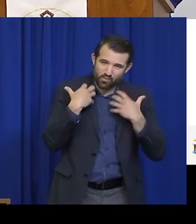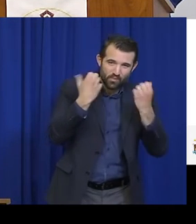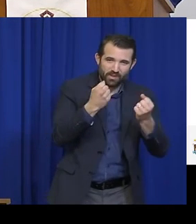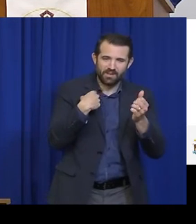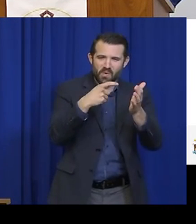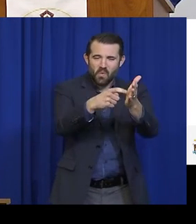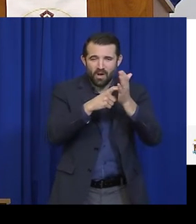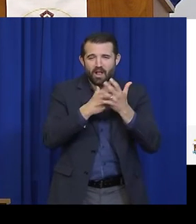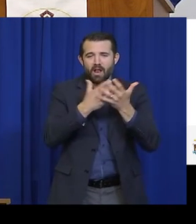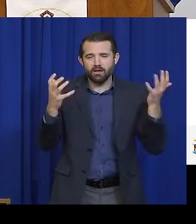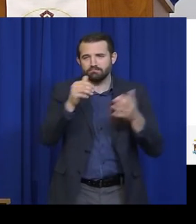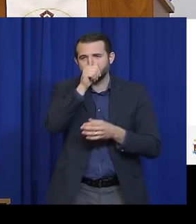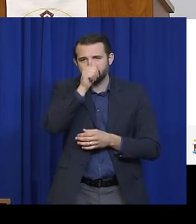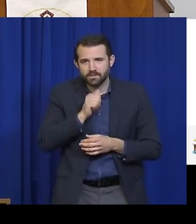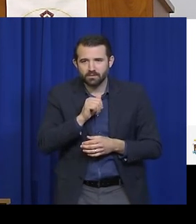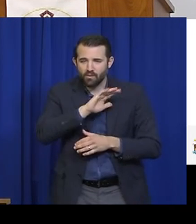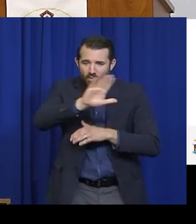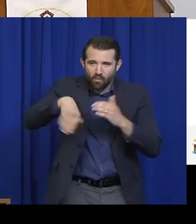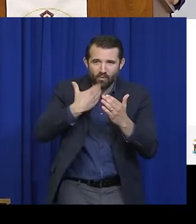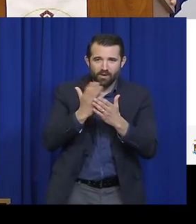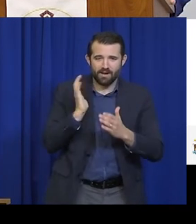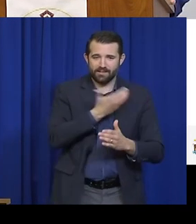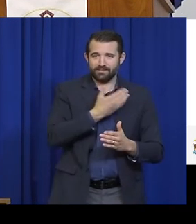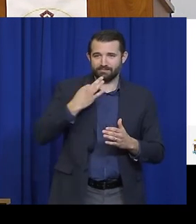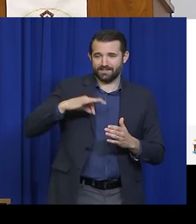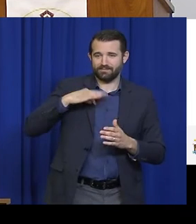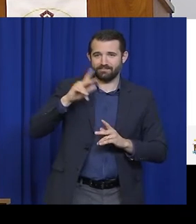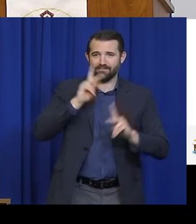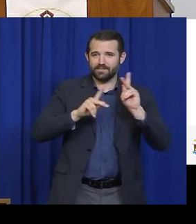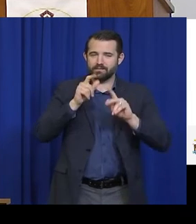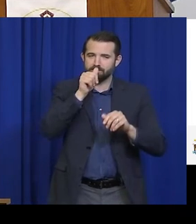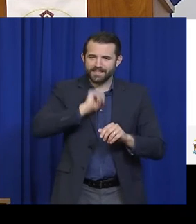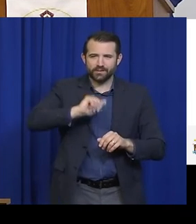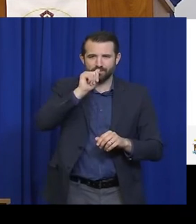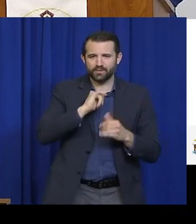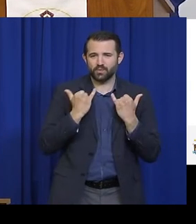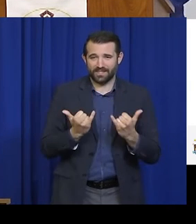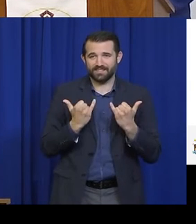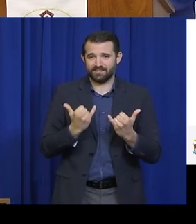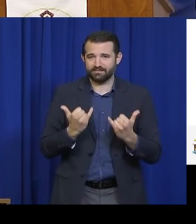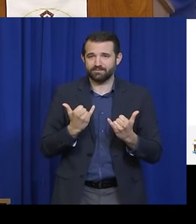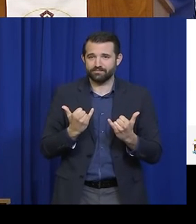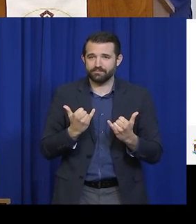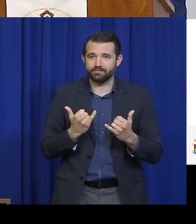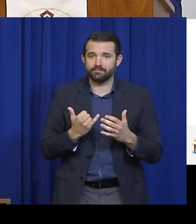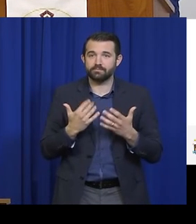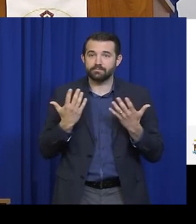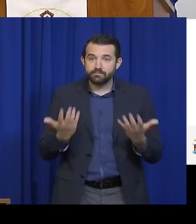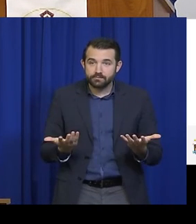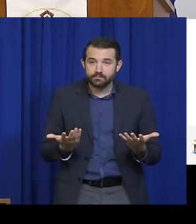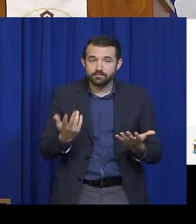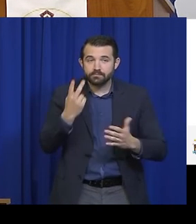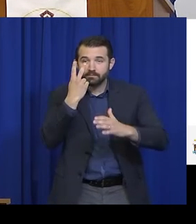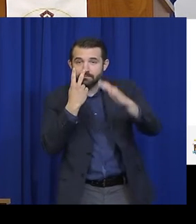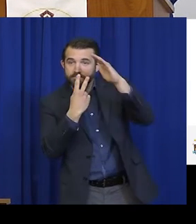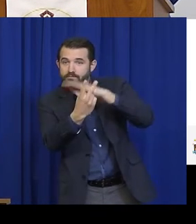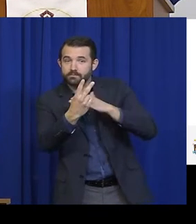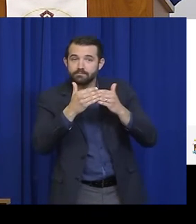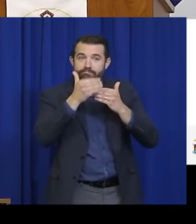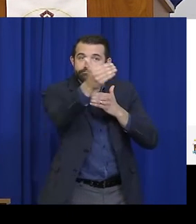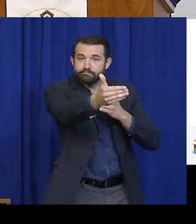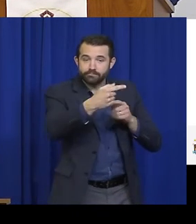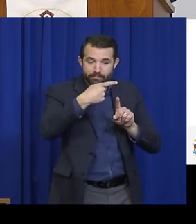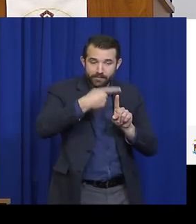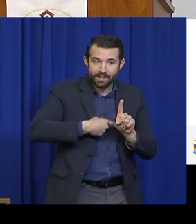must have now. These plans are just that, they're plans. We don't know what will happen in the next days, weeks or